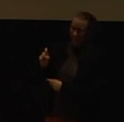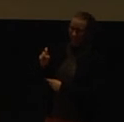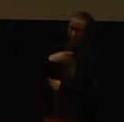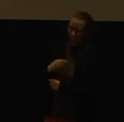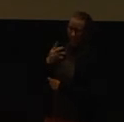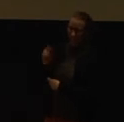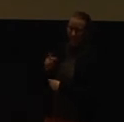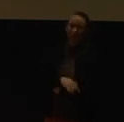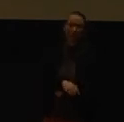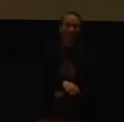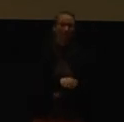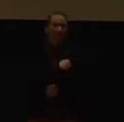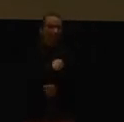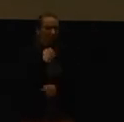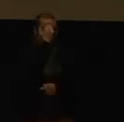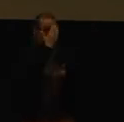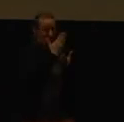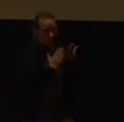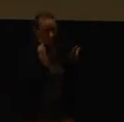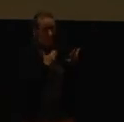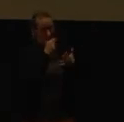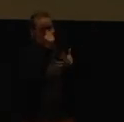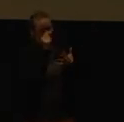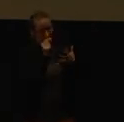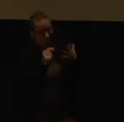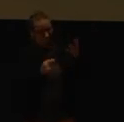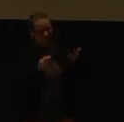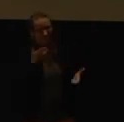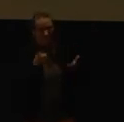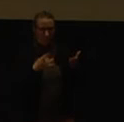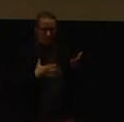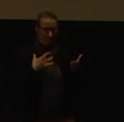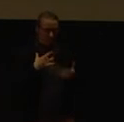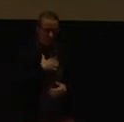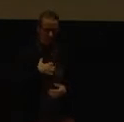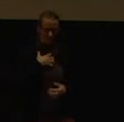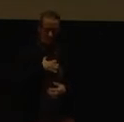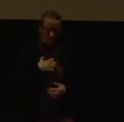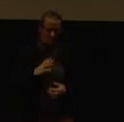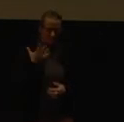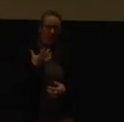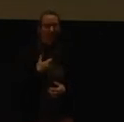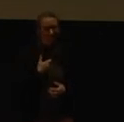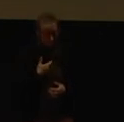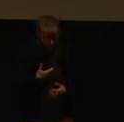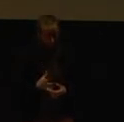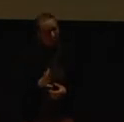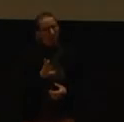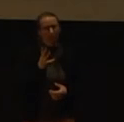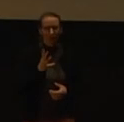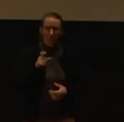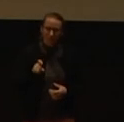So we know that some of the things we just said were probably triggers for some of you, and that's okay. We need to lean into those